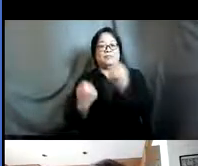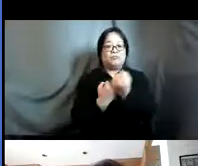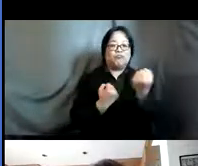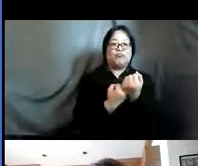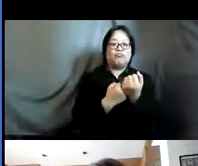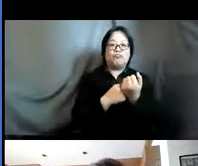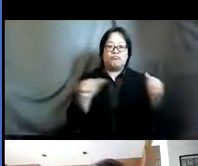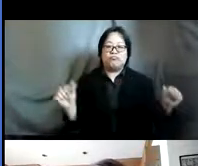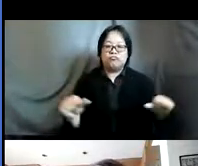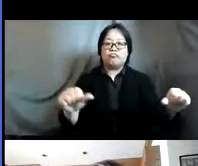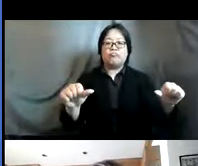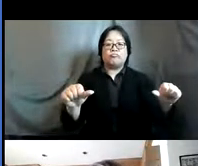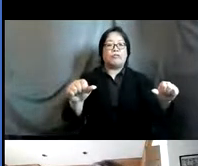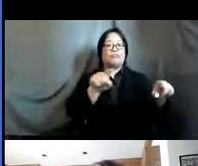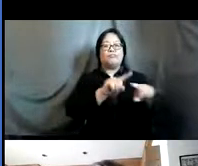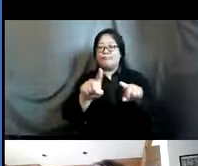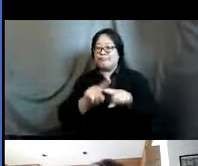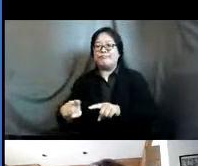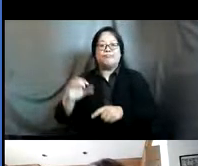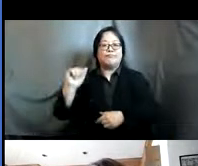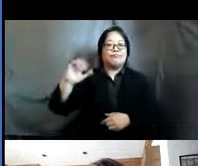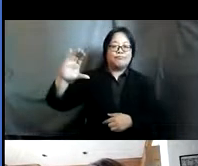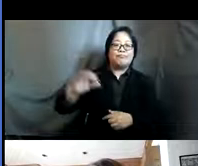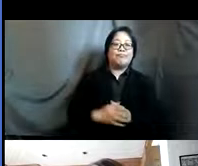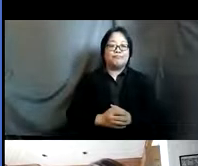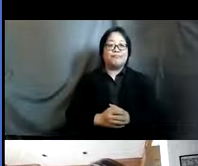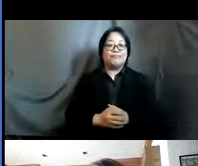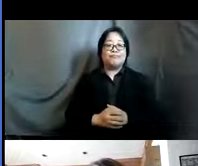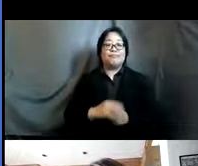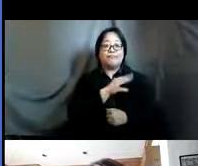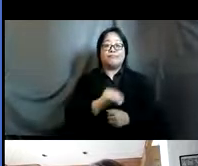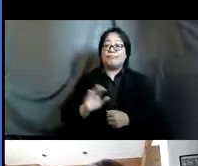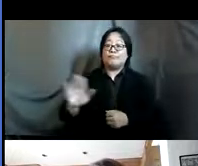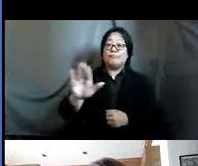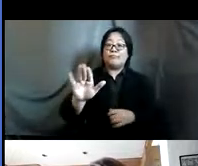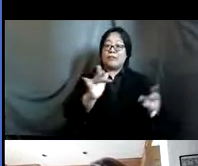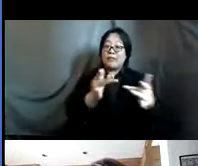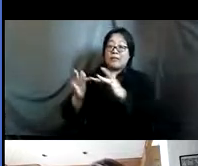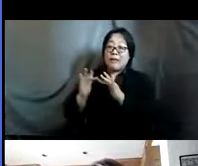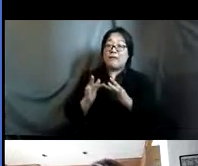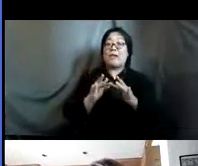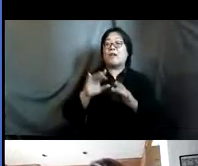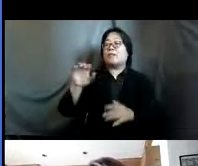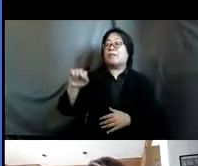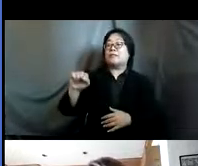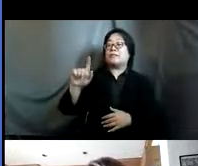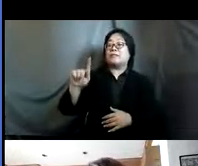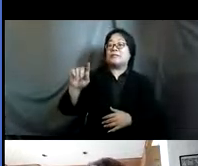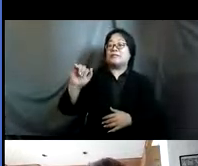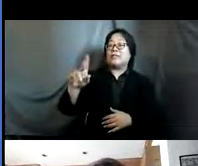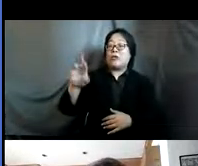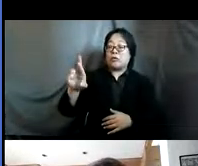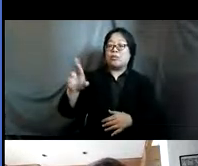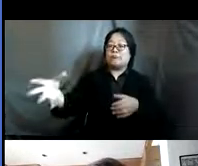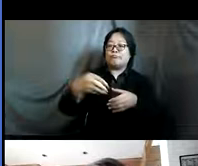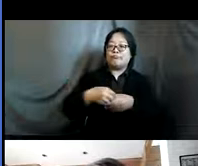actions of the different coalitions and you will be mobilizing your other networks and stakeholders around the action coalition team